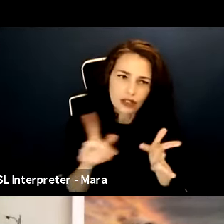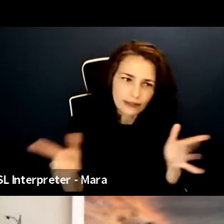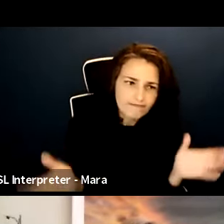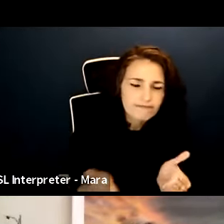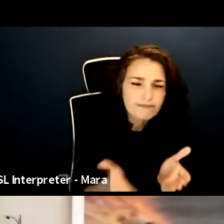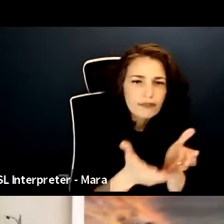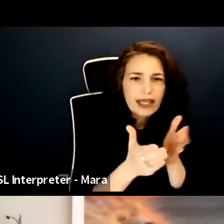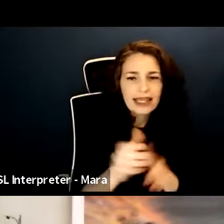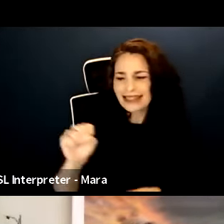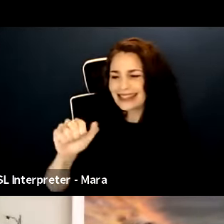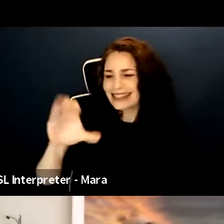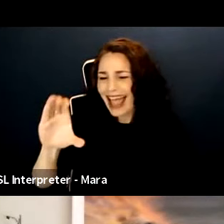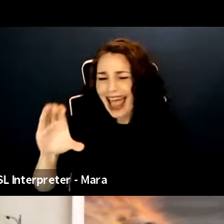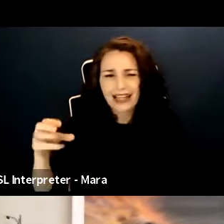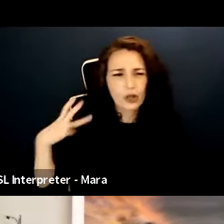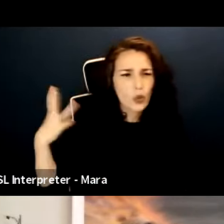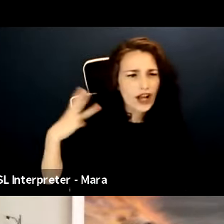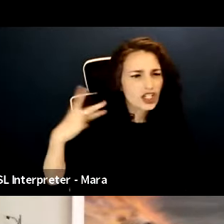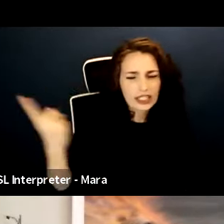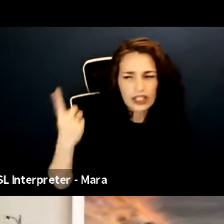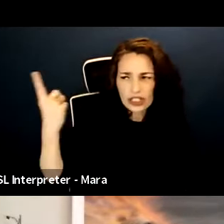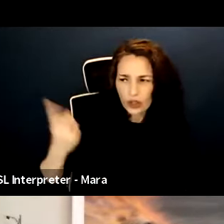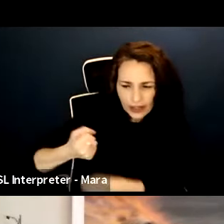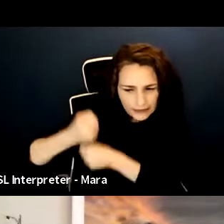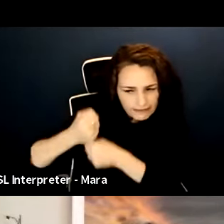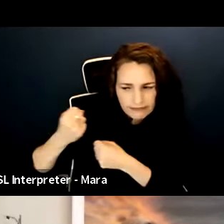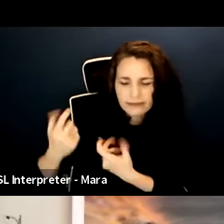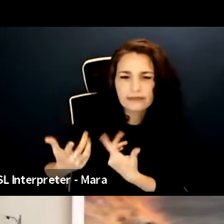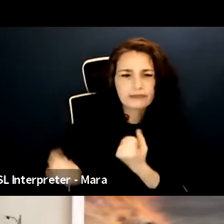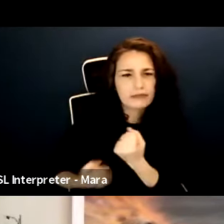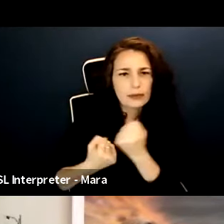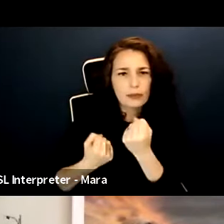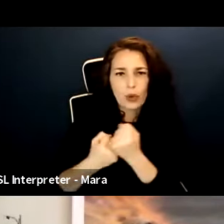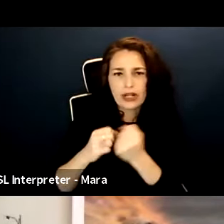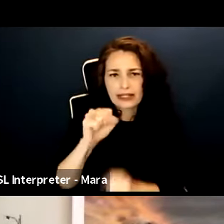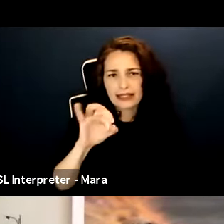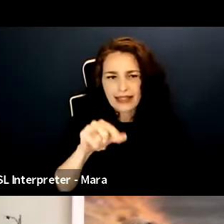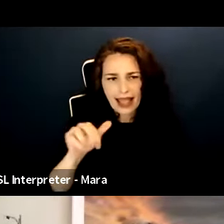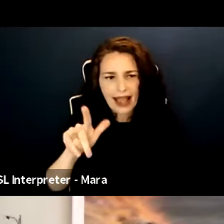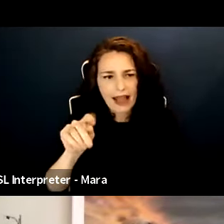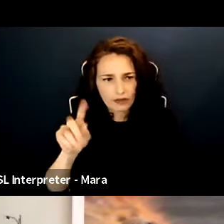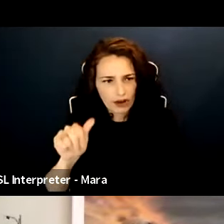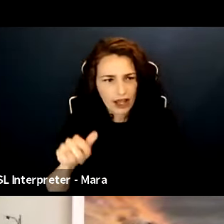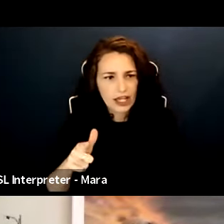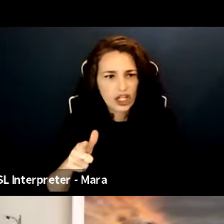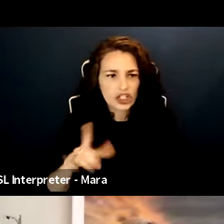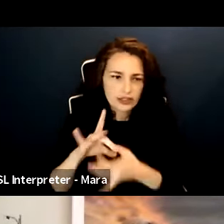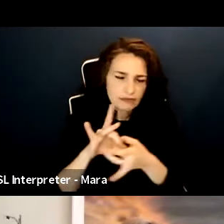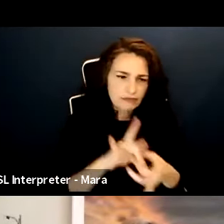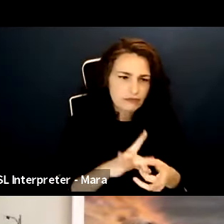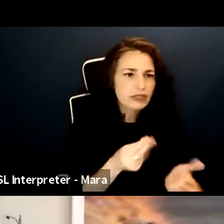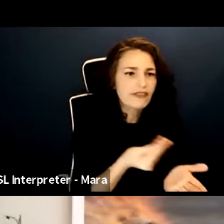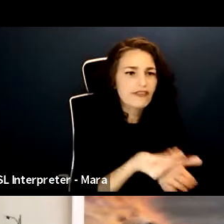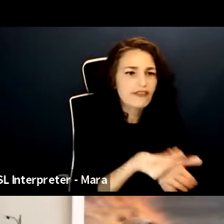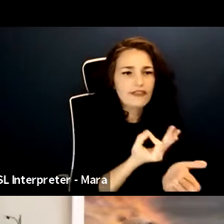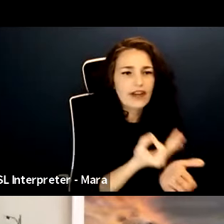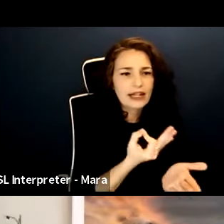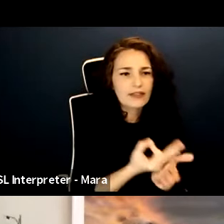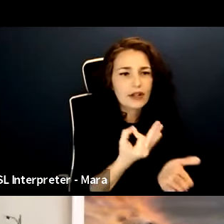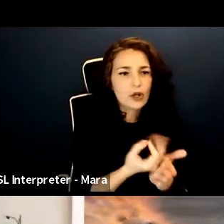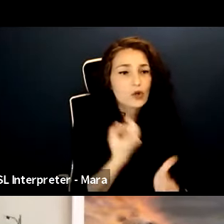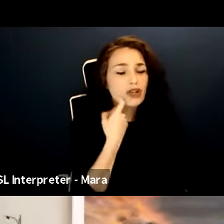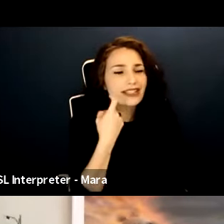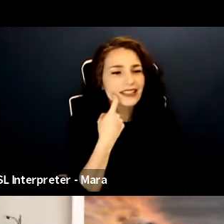and Washington all the time. She's here to improve artists' lives and finances. She was recently on Be Positive